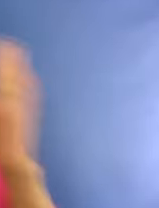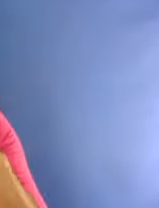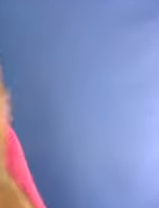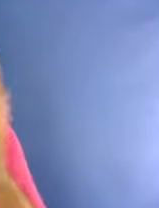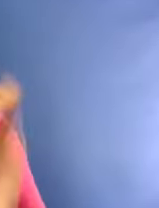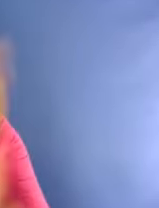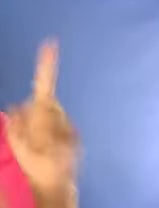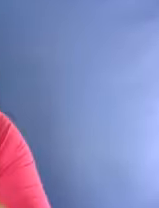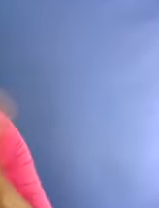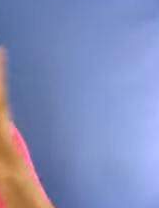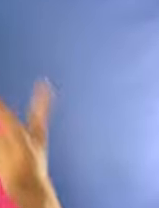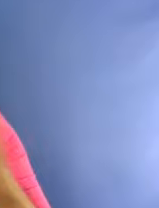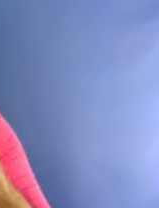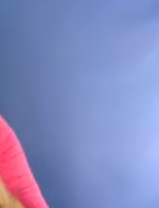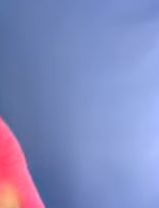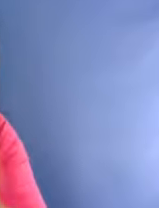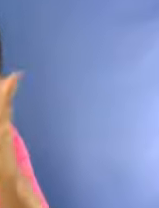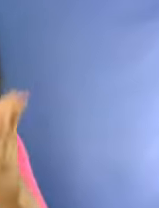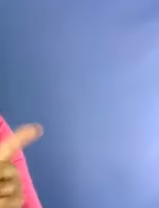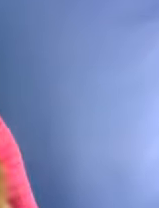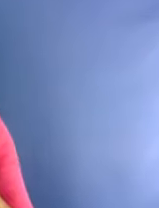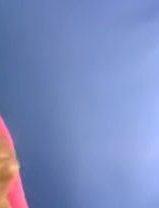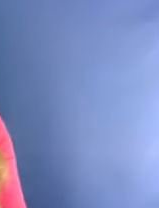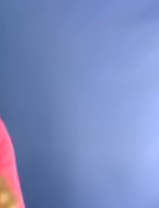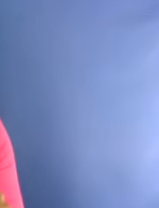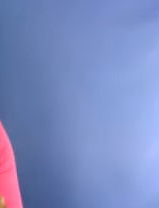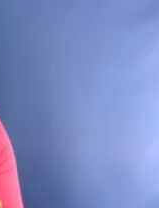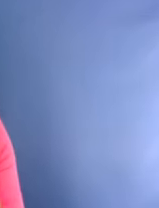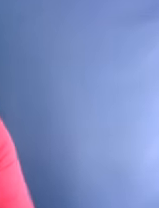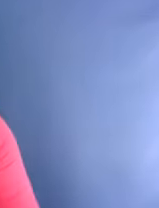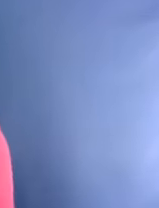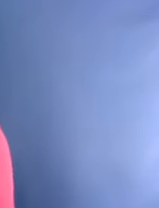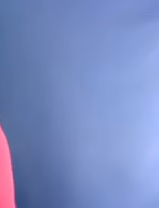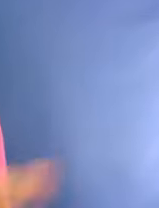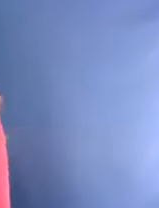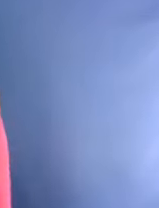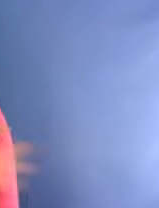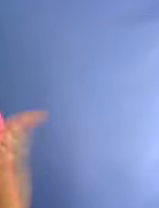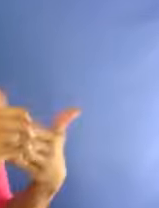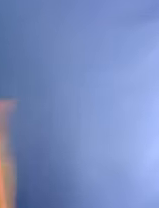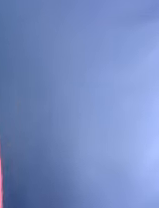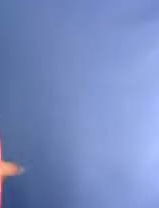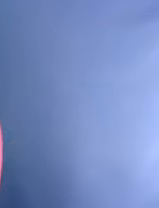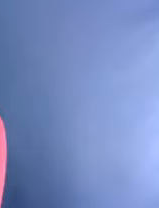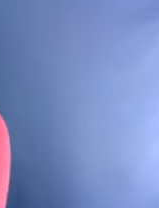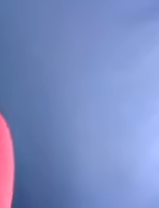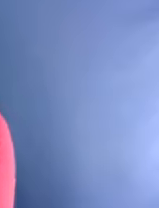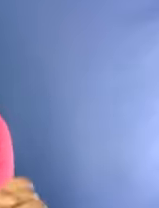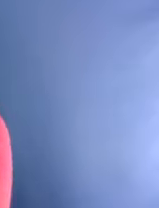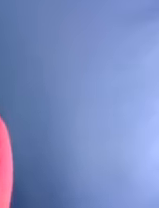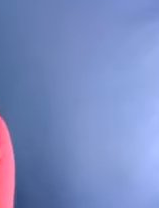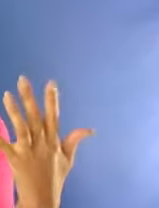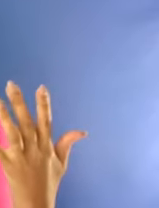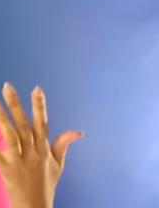and violence against women and girls, consult and give guidance on policy to policymakers and